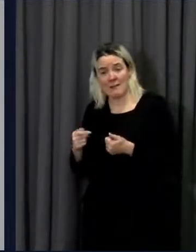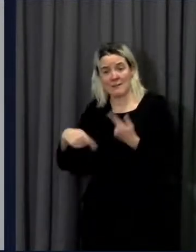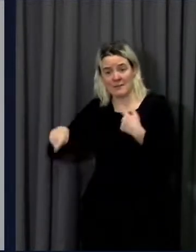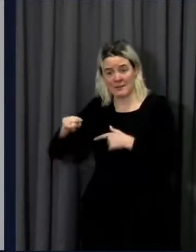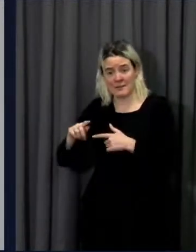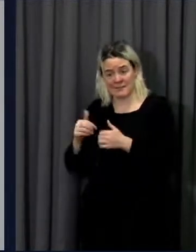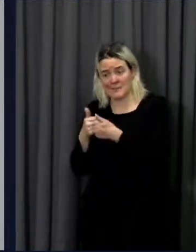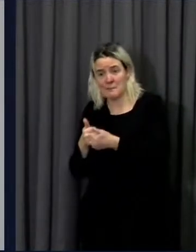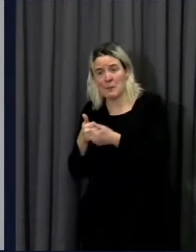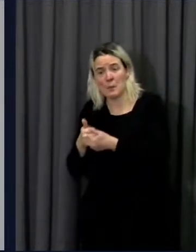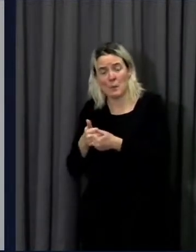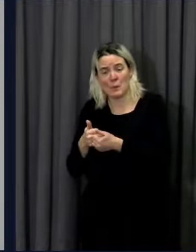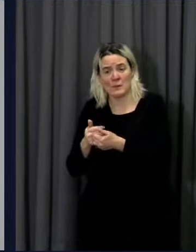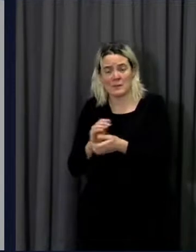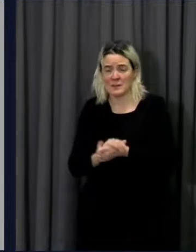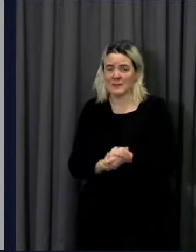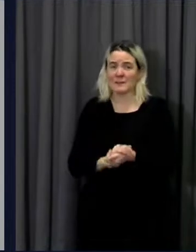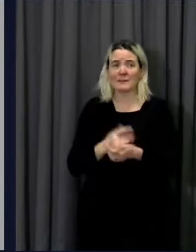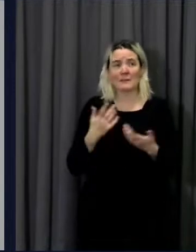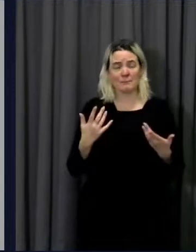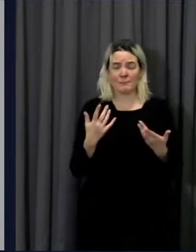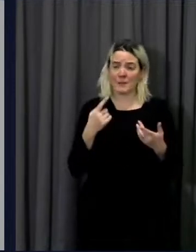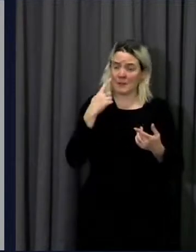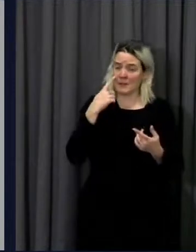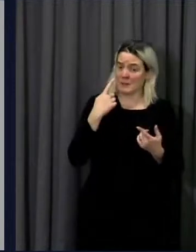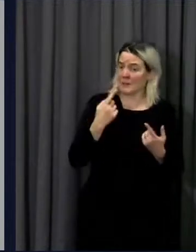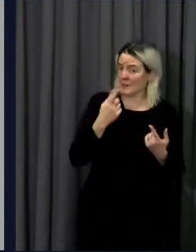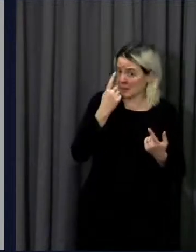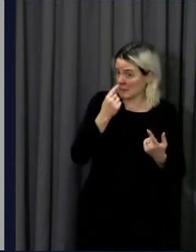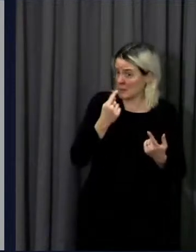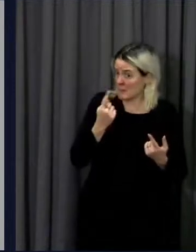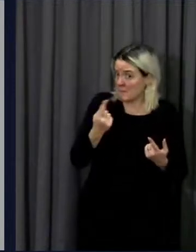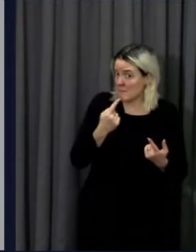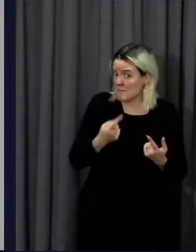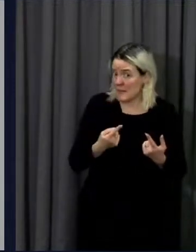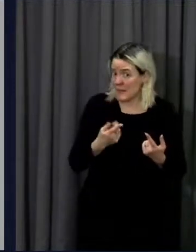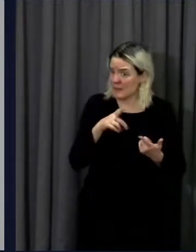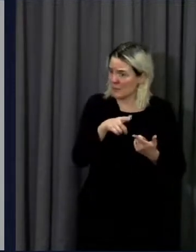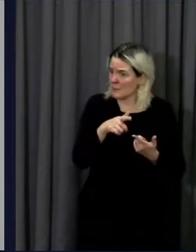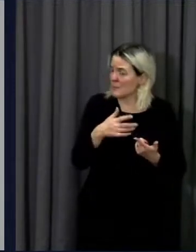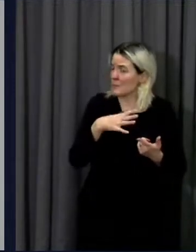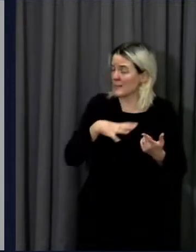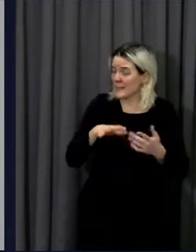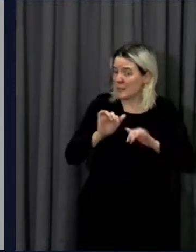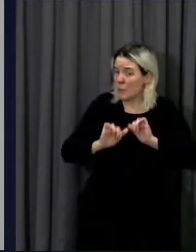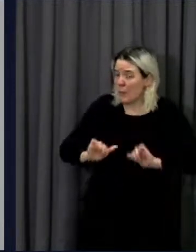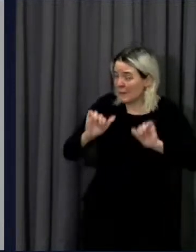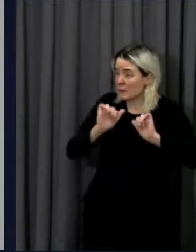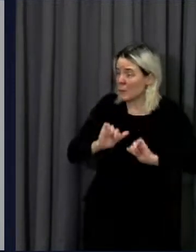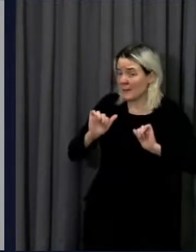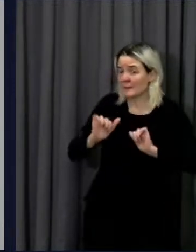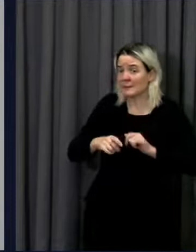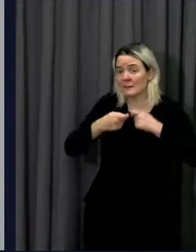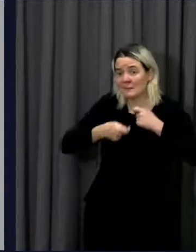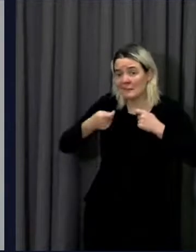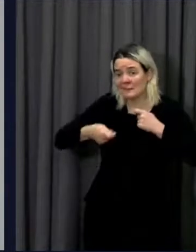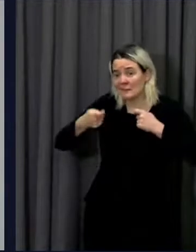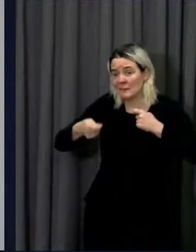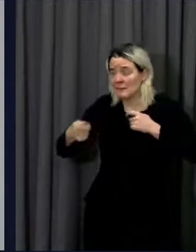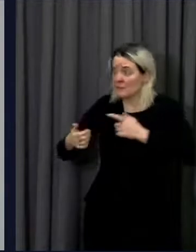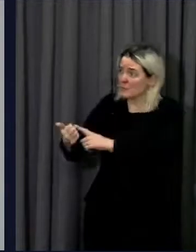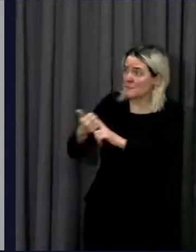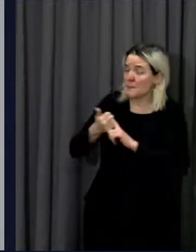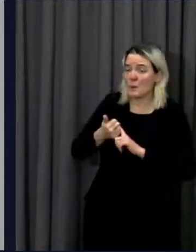longer because of this increased need? And will the Welsh Government increase the ring-fenced mental health budget to